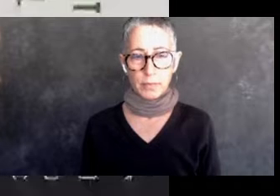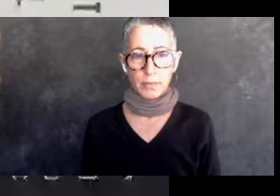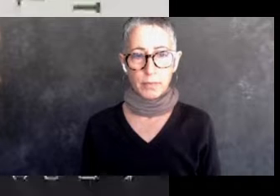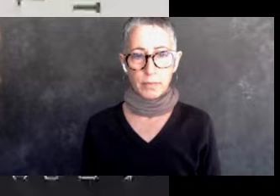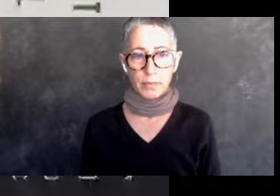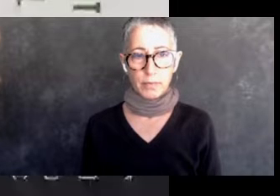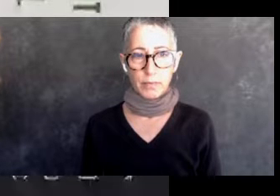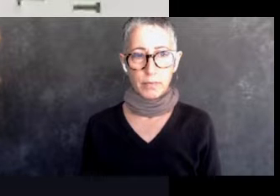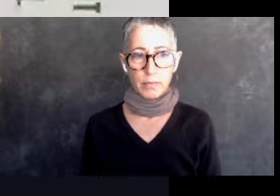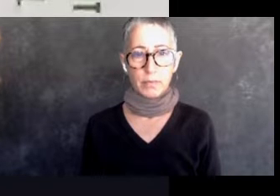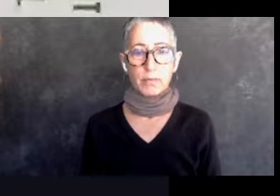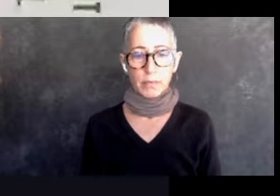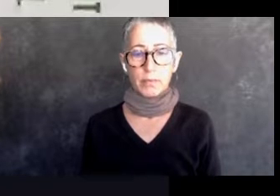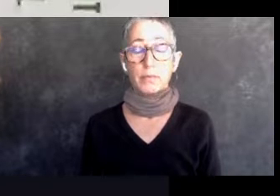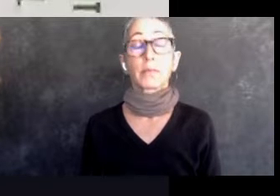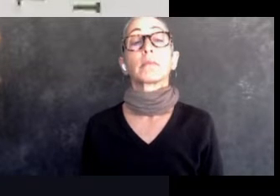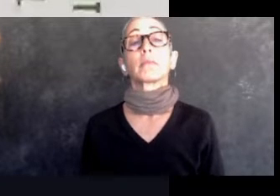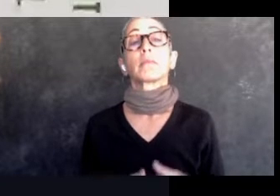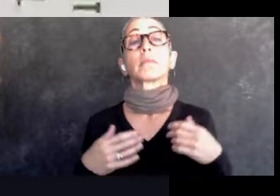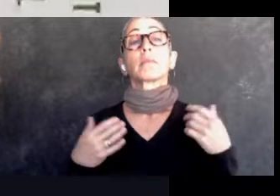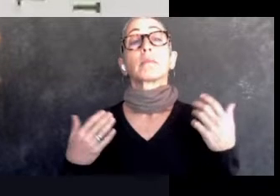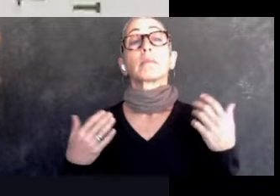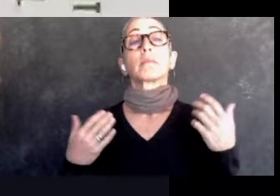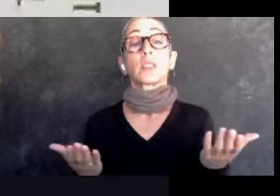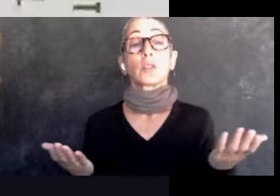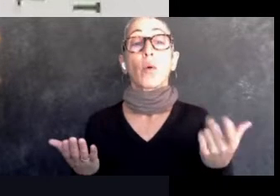What does that have do with being unorthodox though?